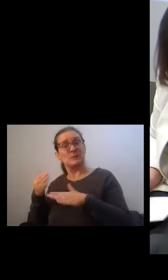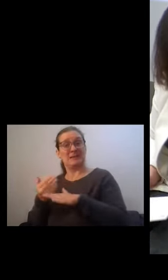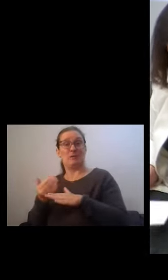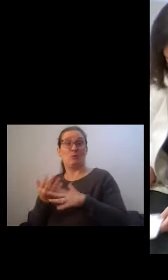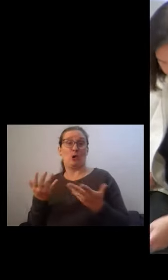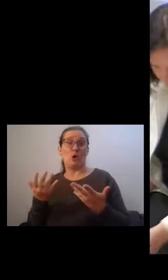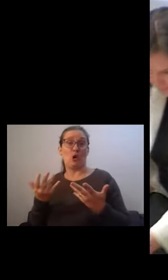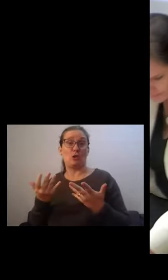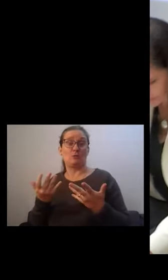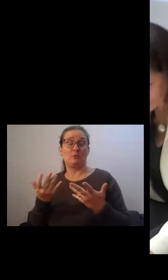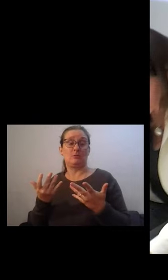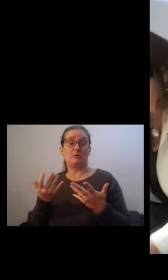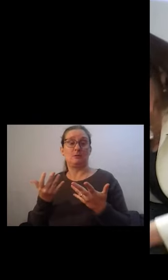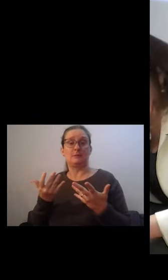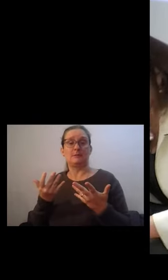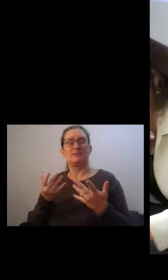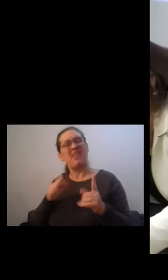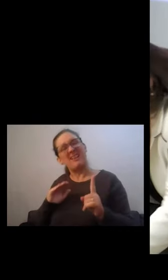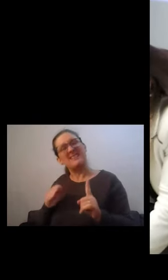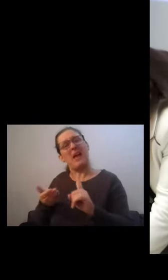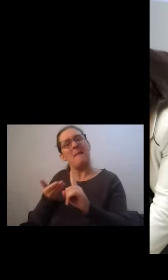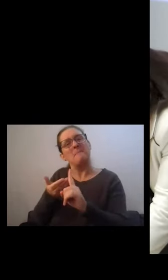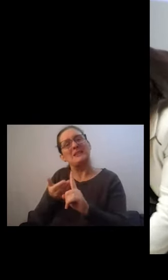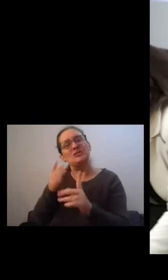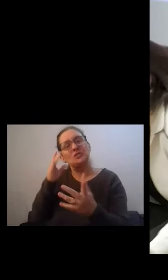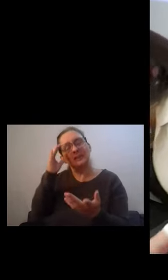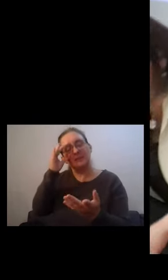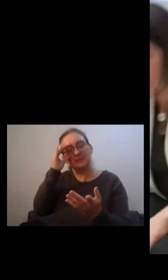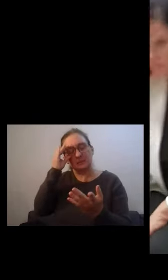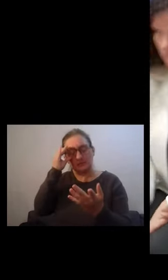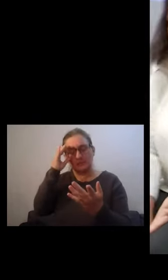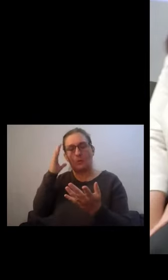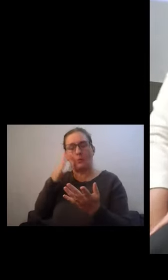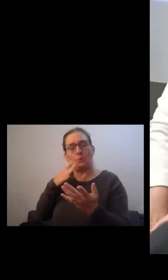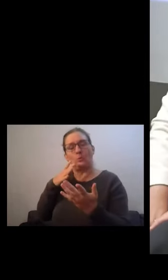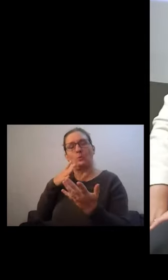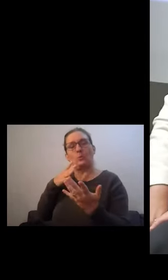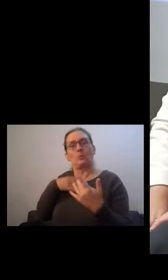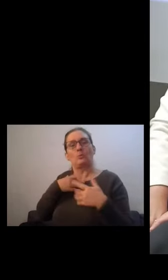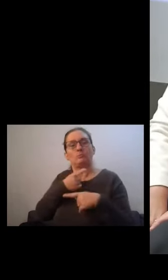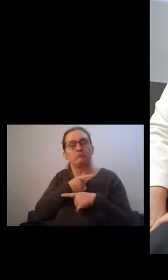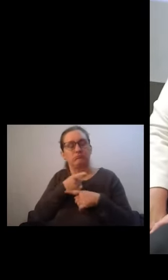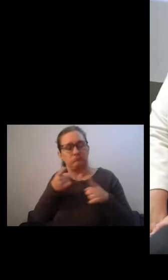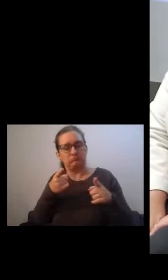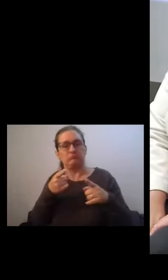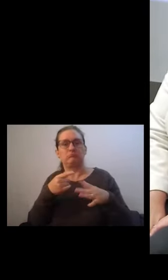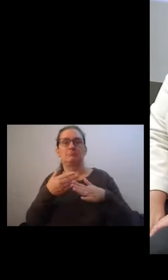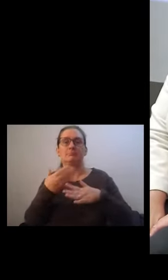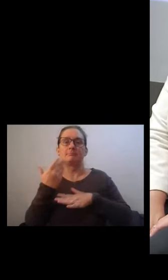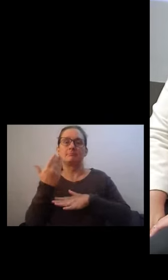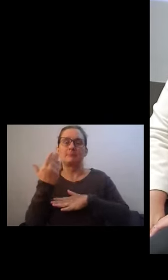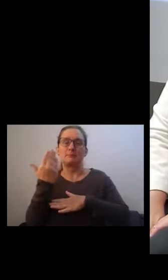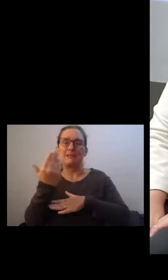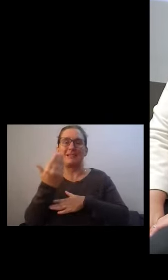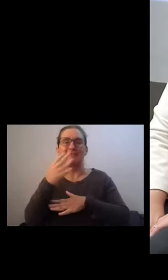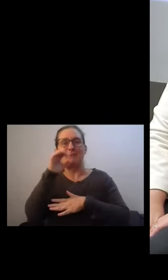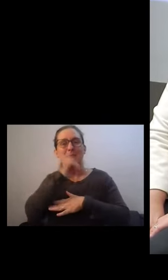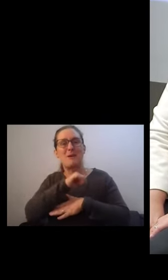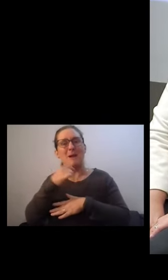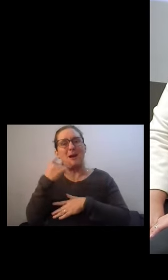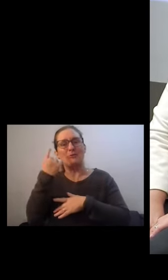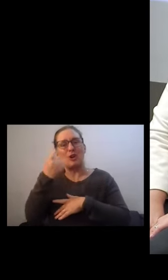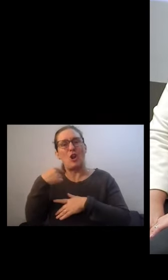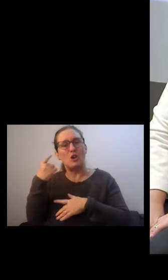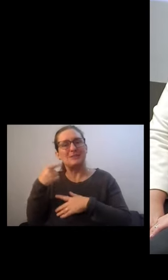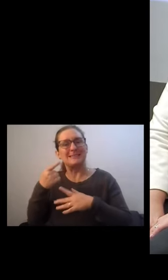ambition that we want to set. And as you were speaking, reminded me of the work of London citizens, and I don't know whether the Baha